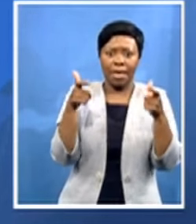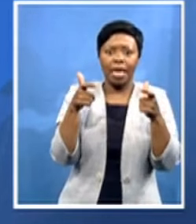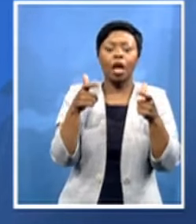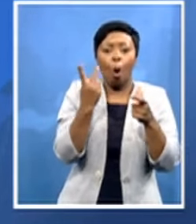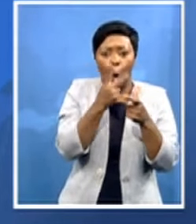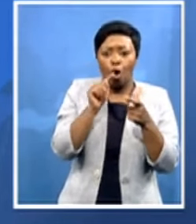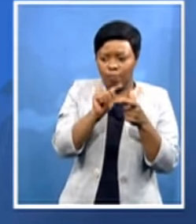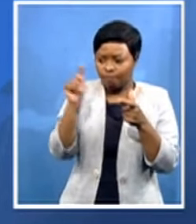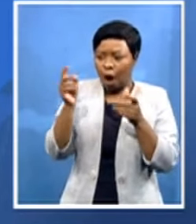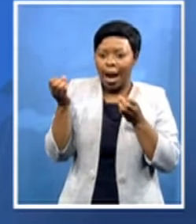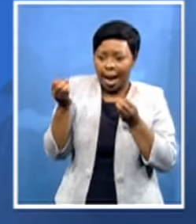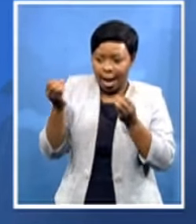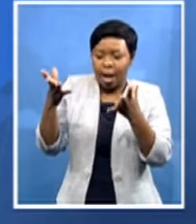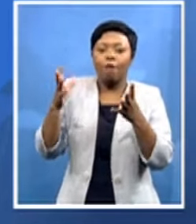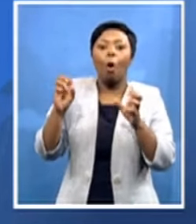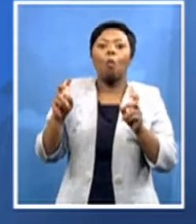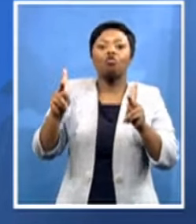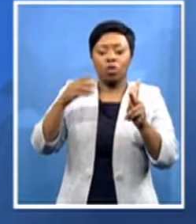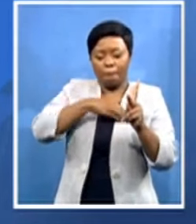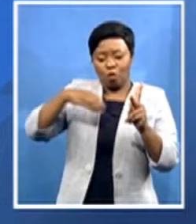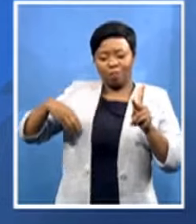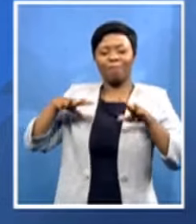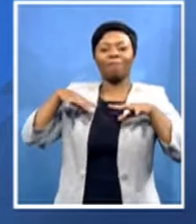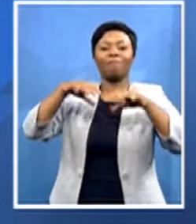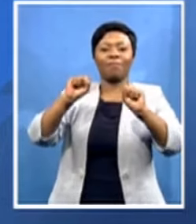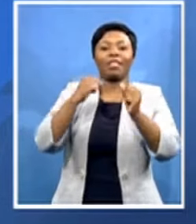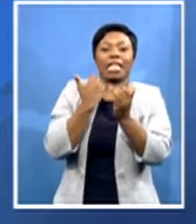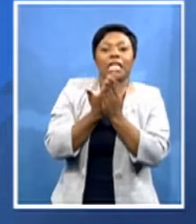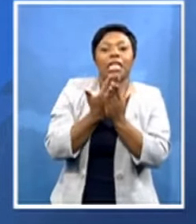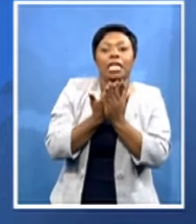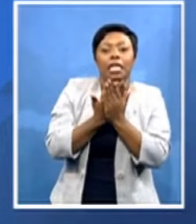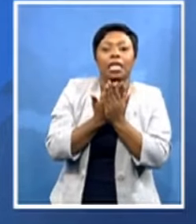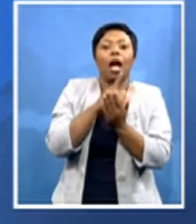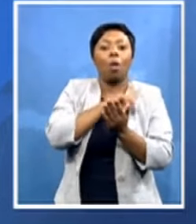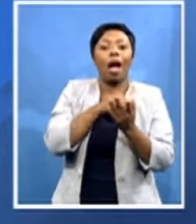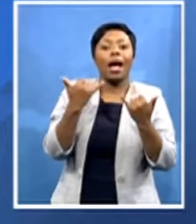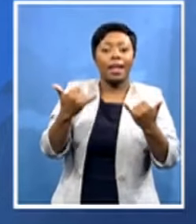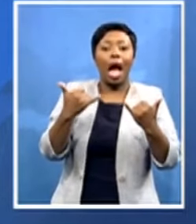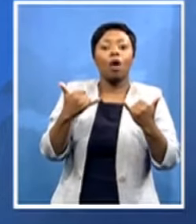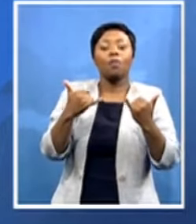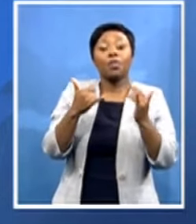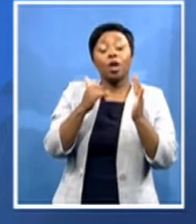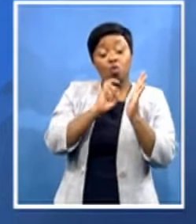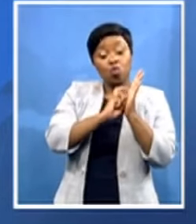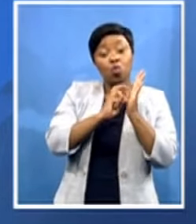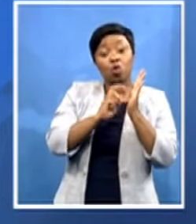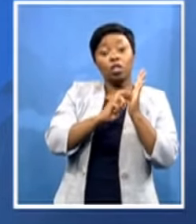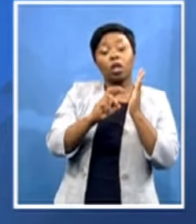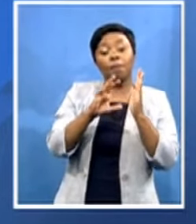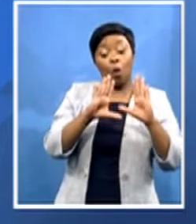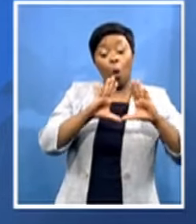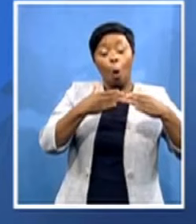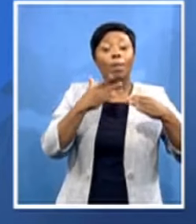that that was sending out what and it was passed by the rules committee here in in february all countries are